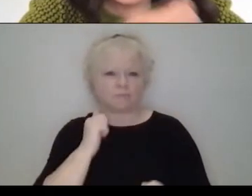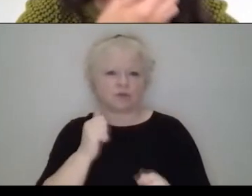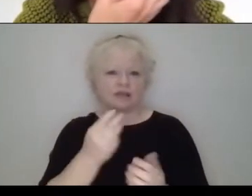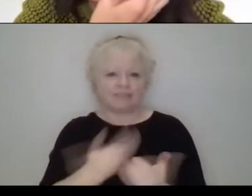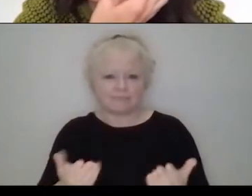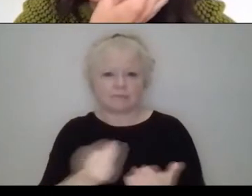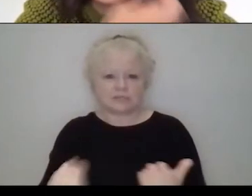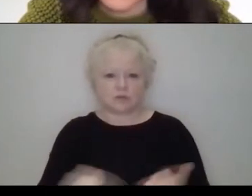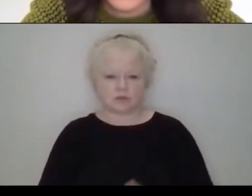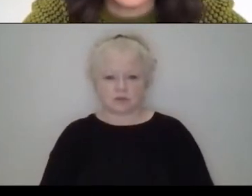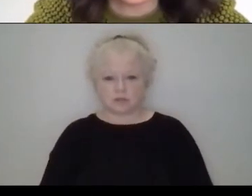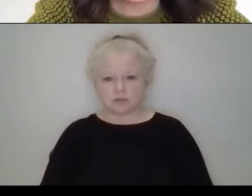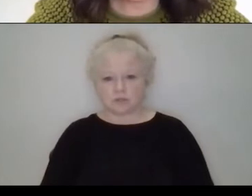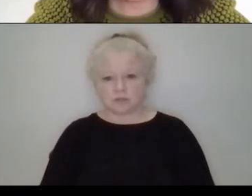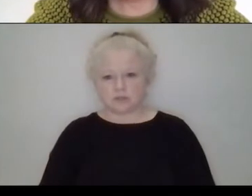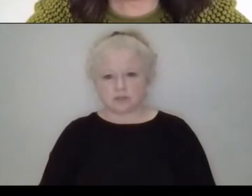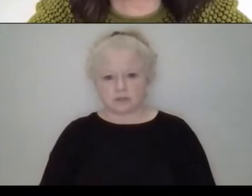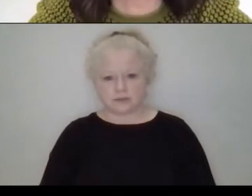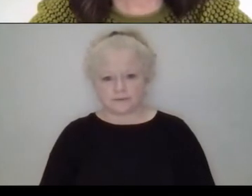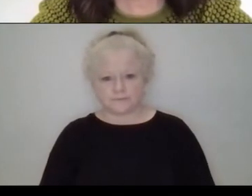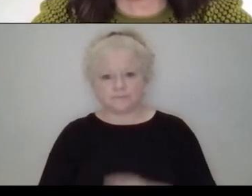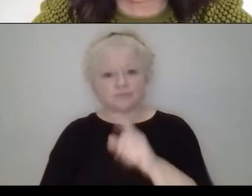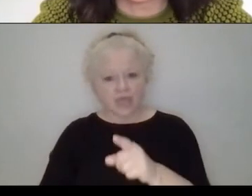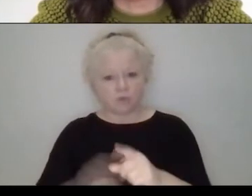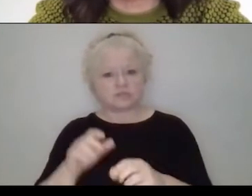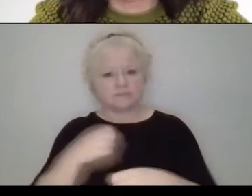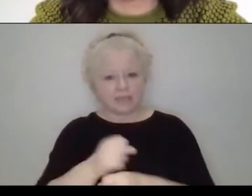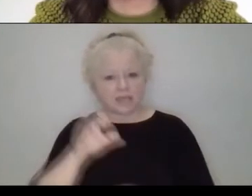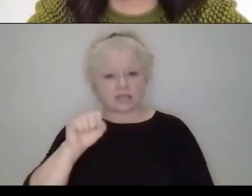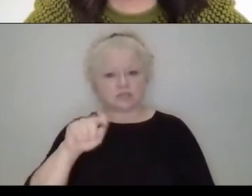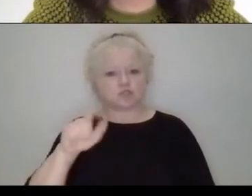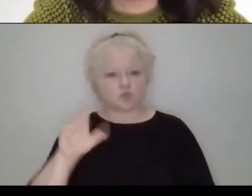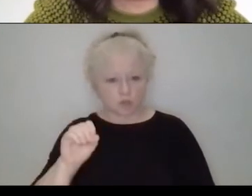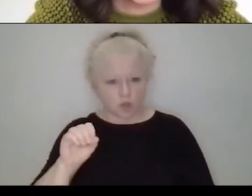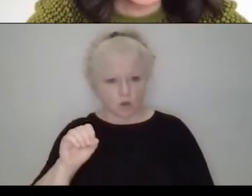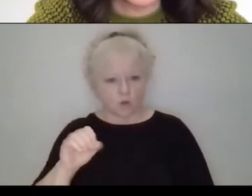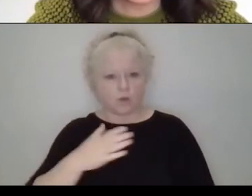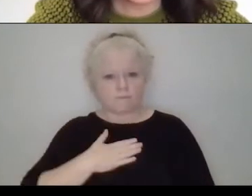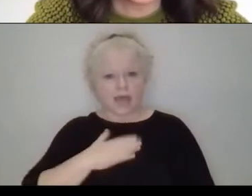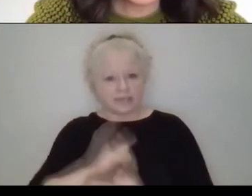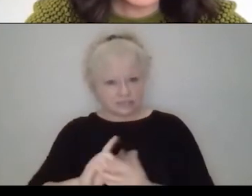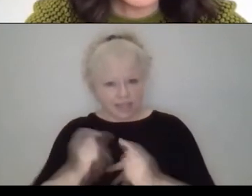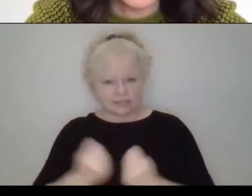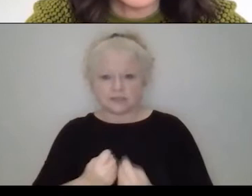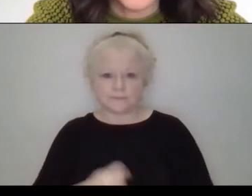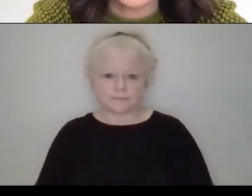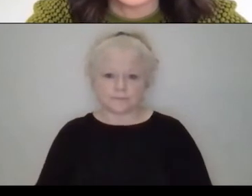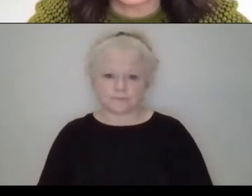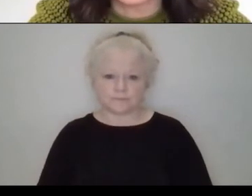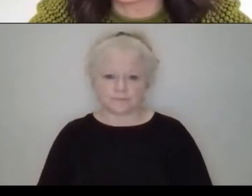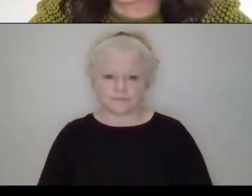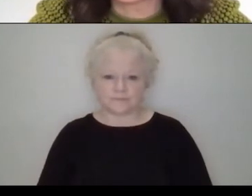example, that hand walking was made in our textile design studio with, with my design teams. Um, you know, something very